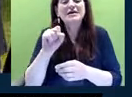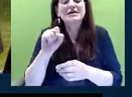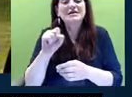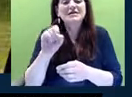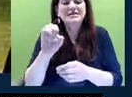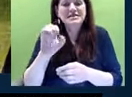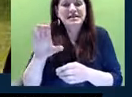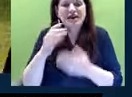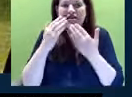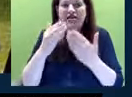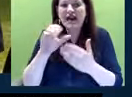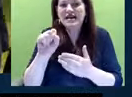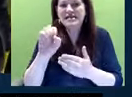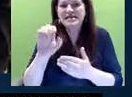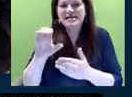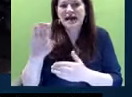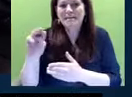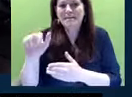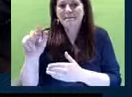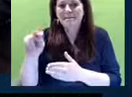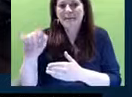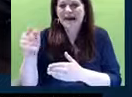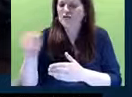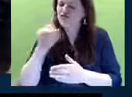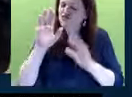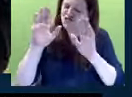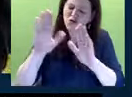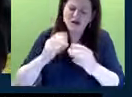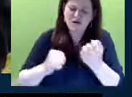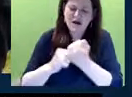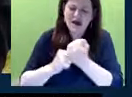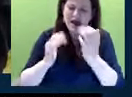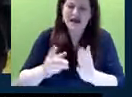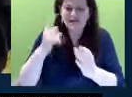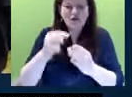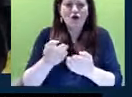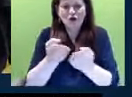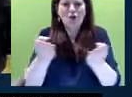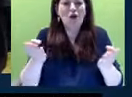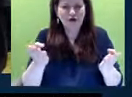want to thank Secretary Manning, who's been an incredible advocate for all of you.